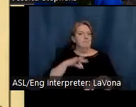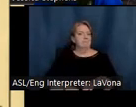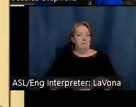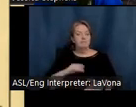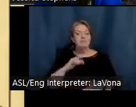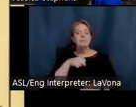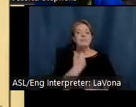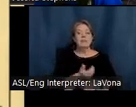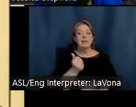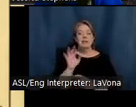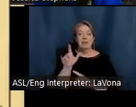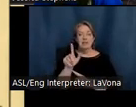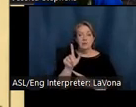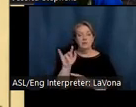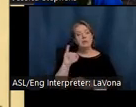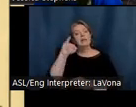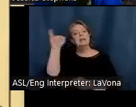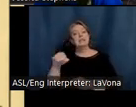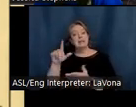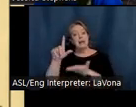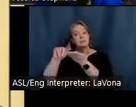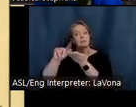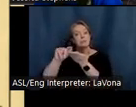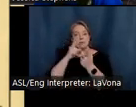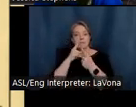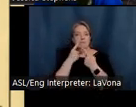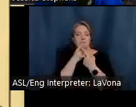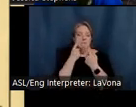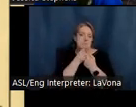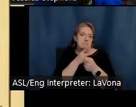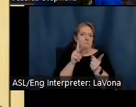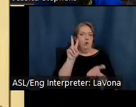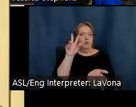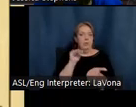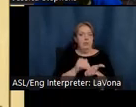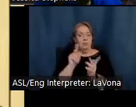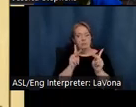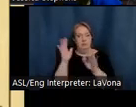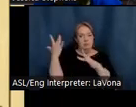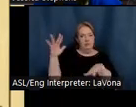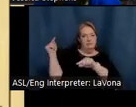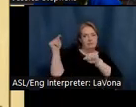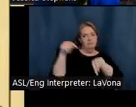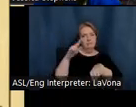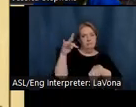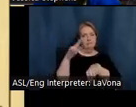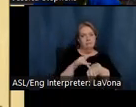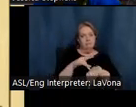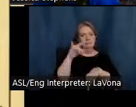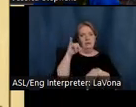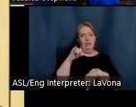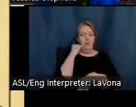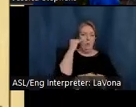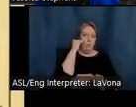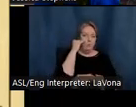the Indianapolis News reported that 2,000 people had visited Steele's home and studio that year.